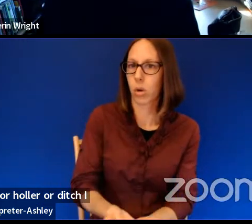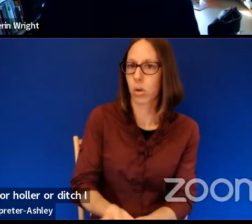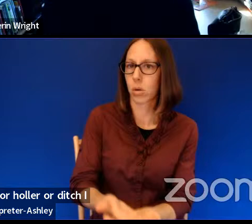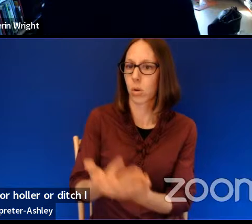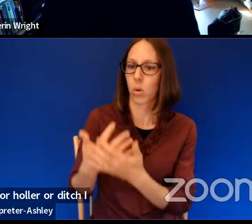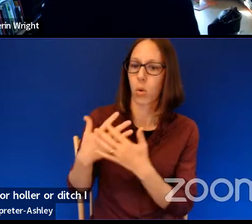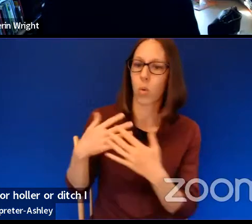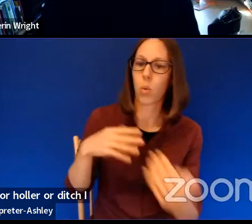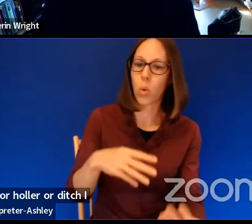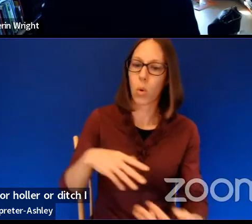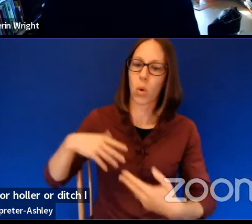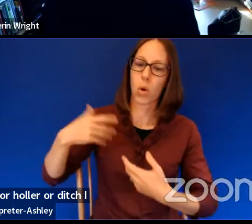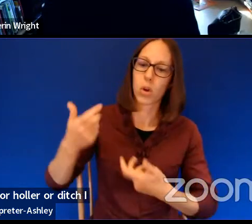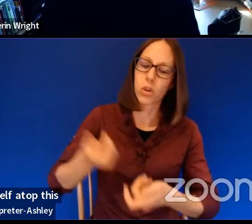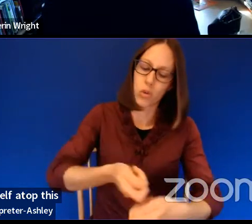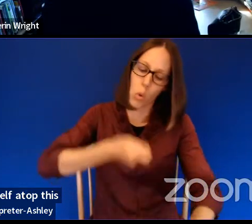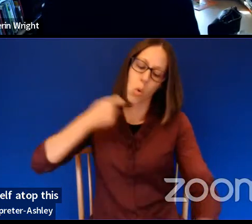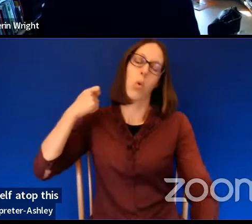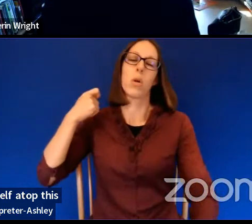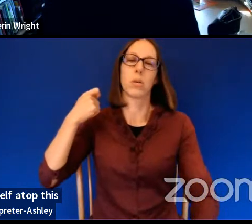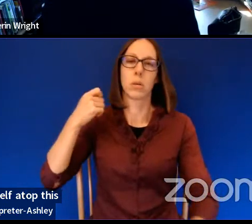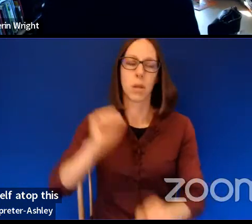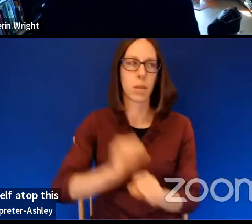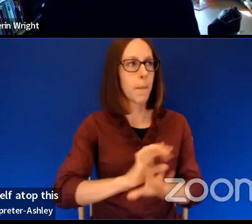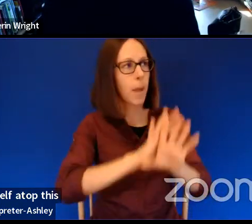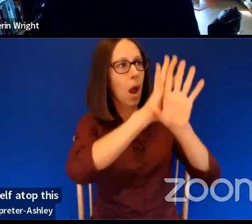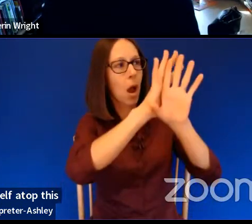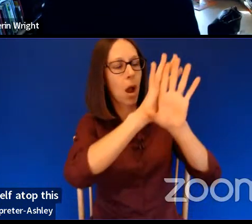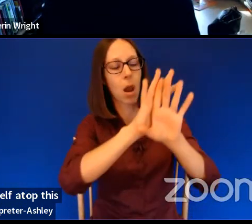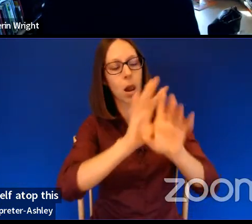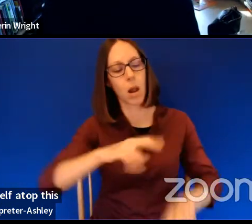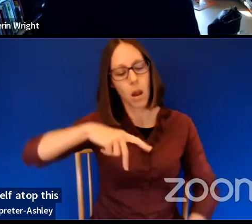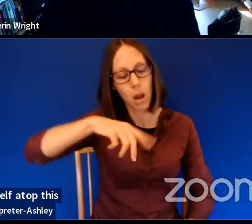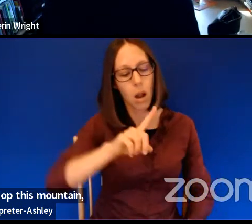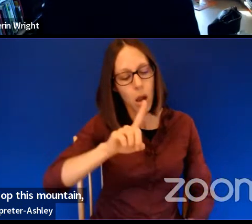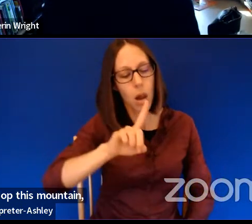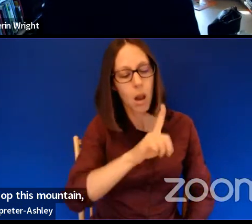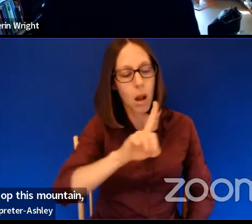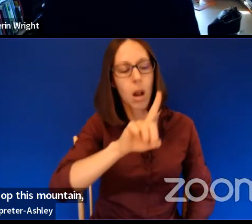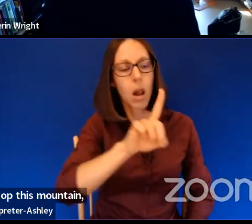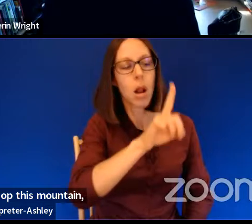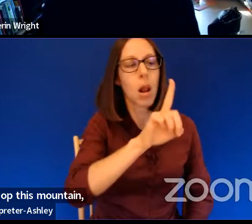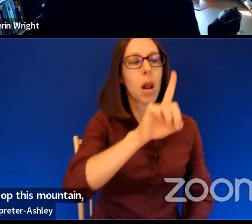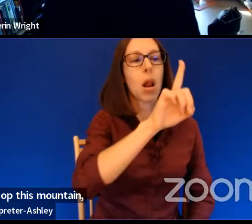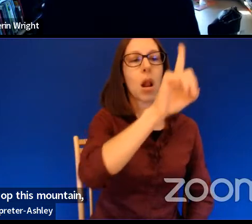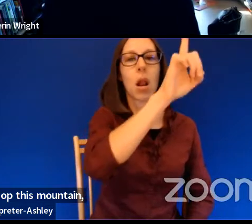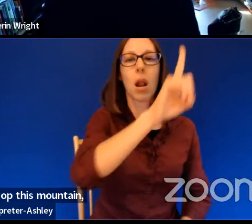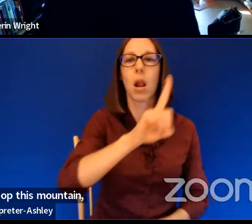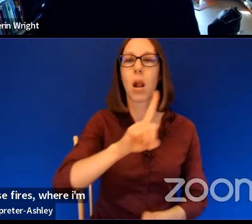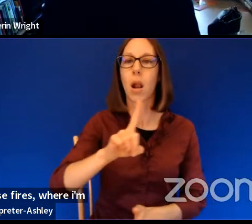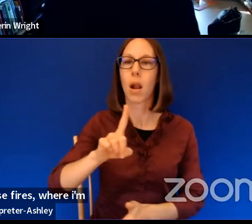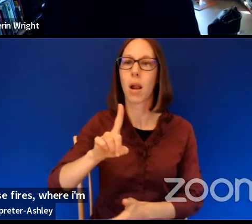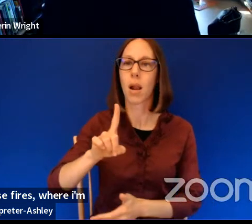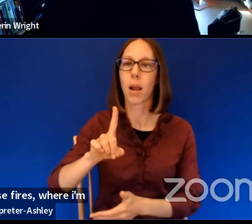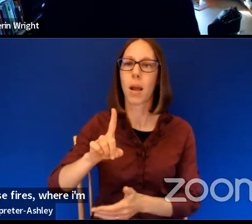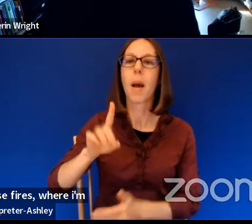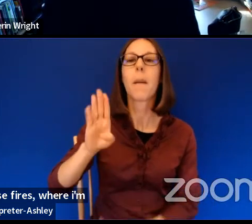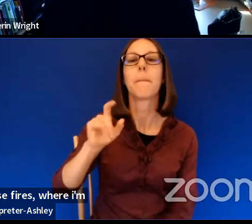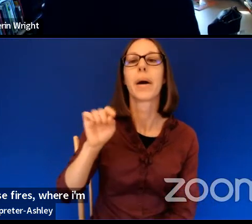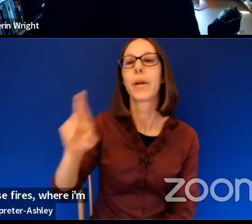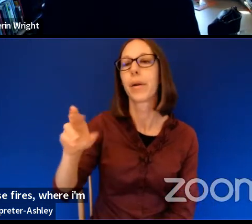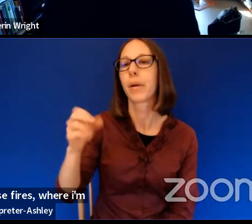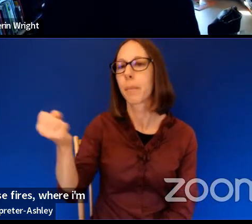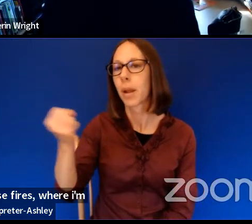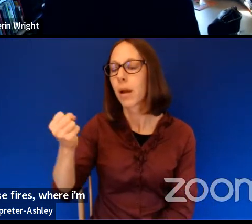Dragged myself atop this mountain fueled by flower, buttermilk, grease fires. Where I'm from, women